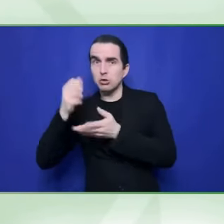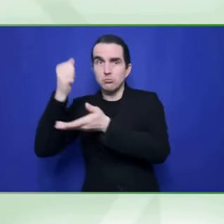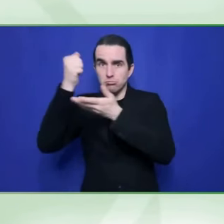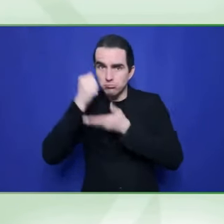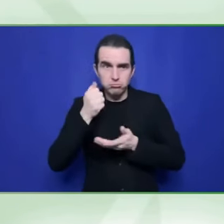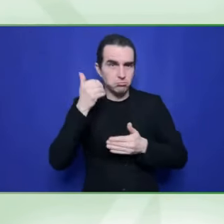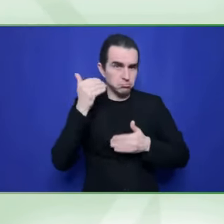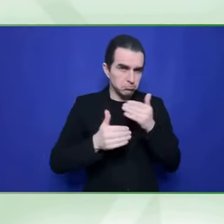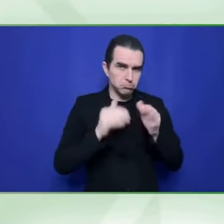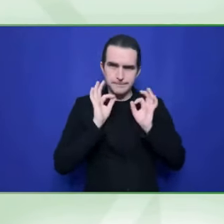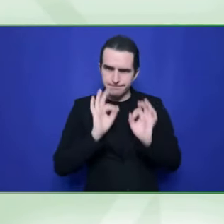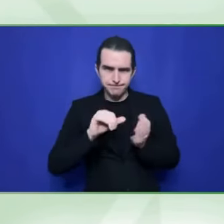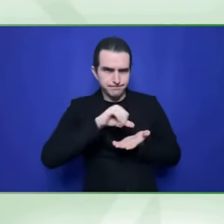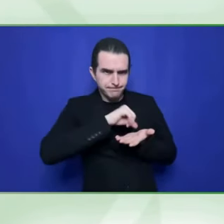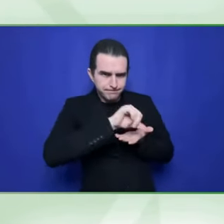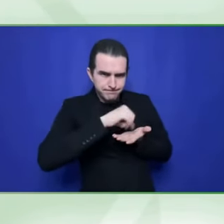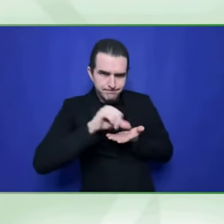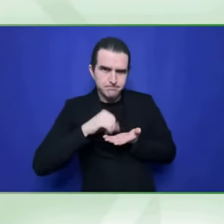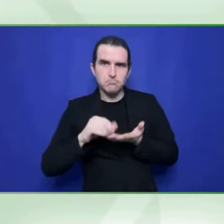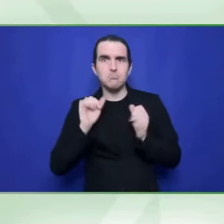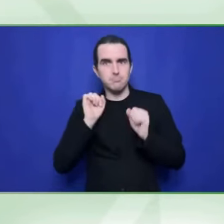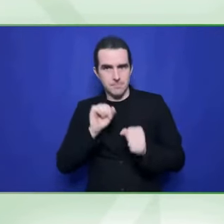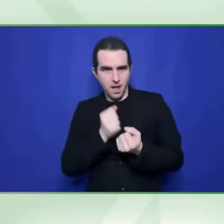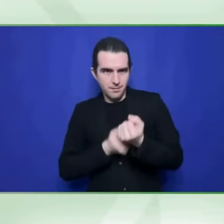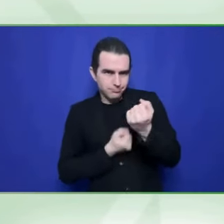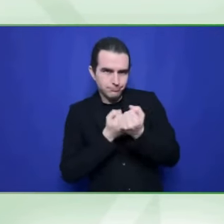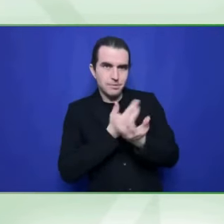but thank you for letting me say it. It's been on my mind.